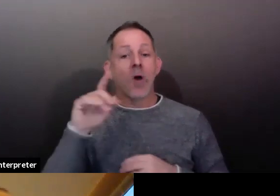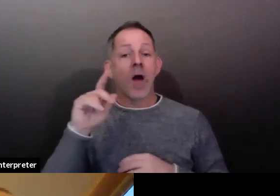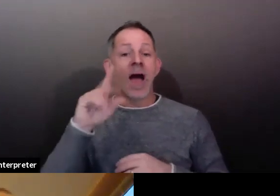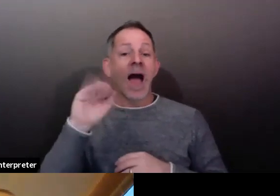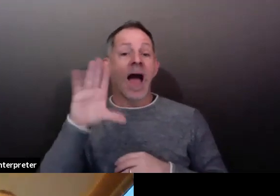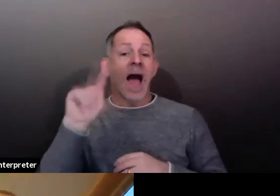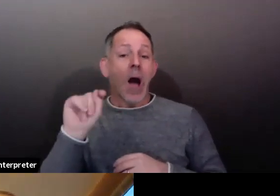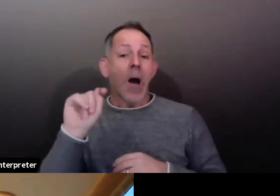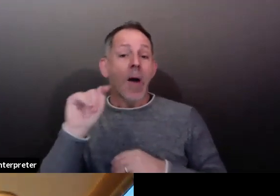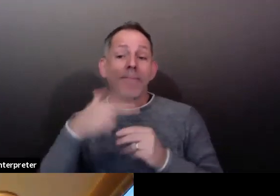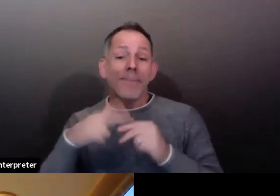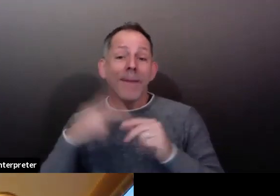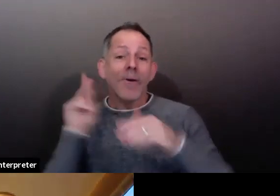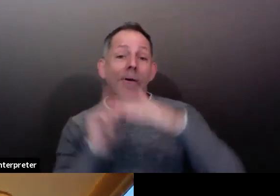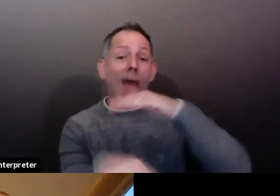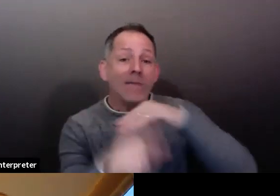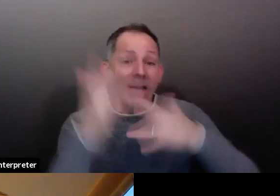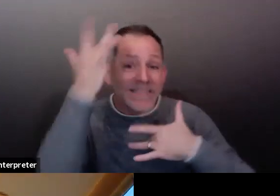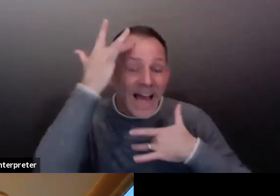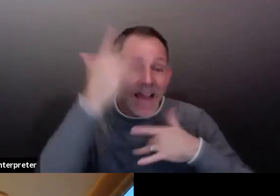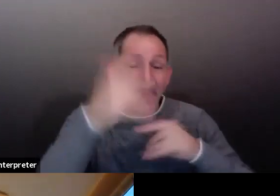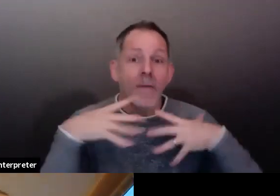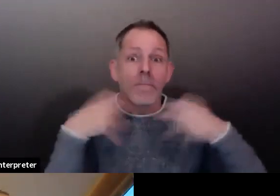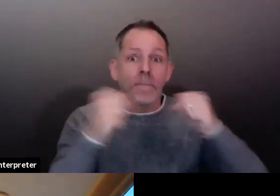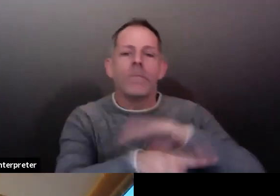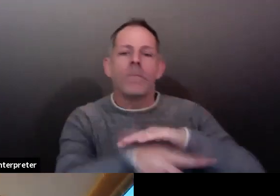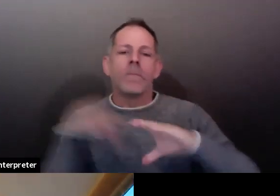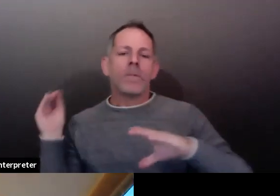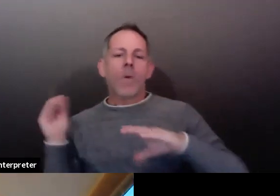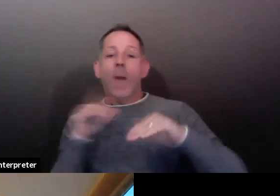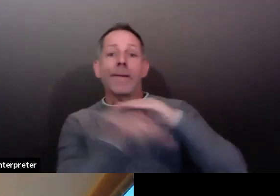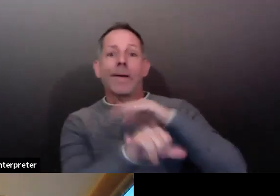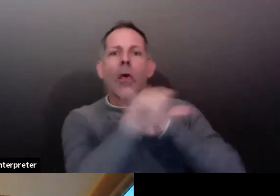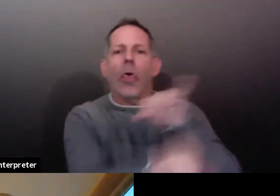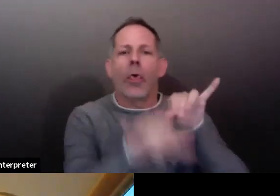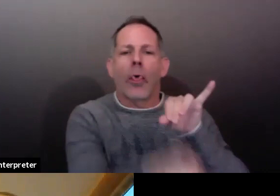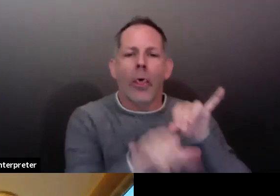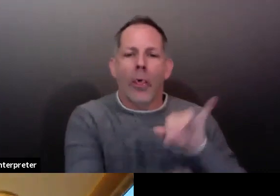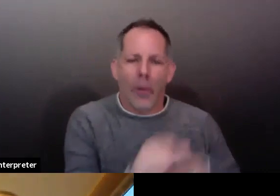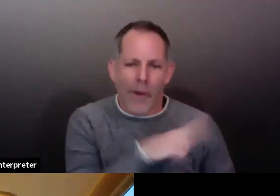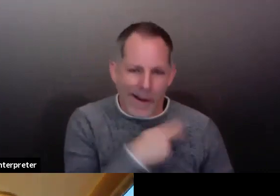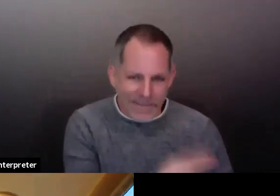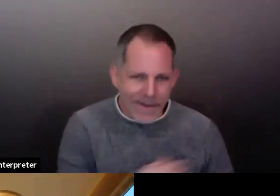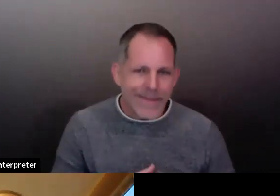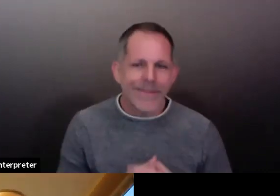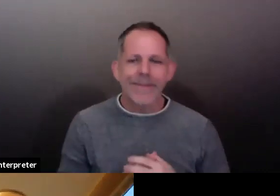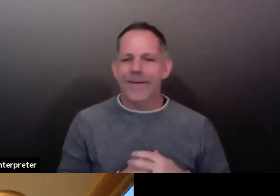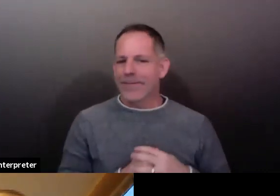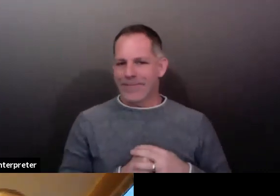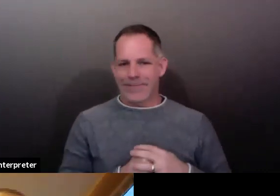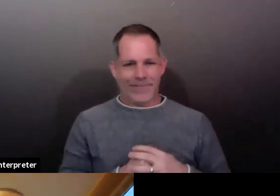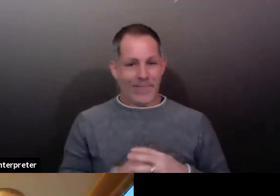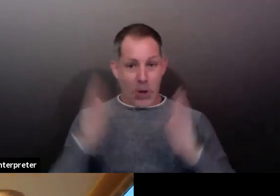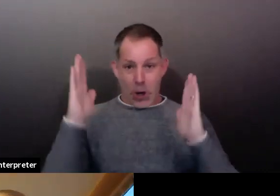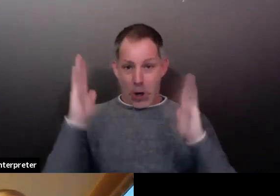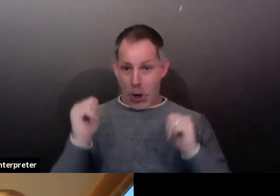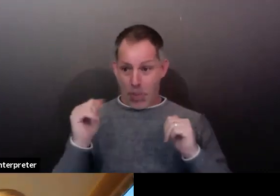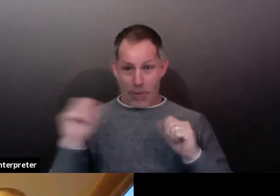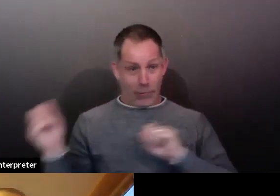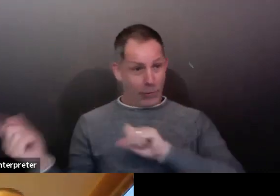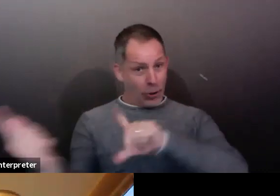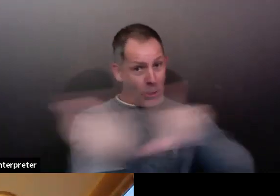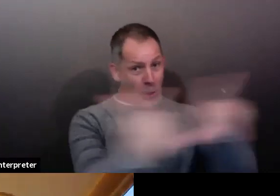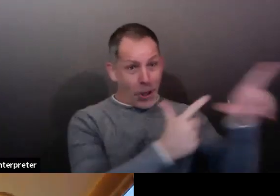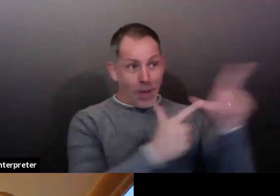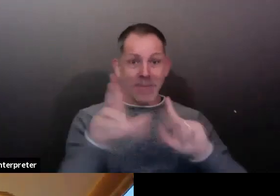to COVID and other things. So we all got vaccinated, hopefully, as many of us can. Those of you who haven't, it's not too